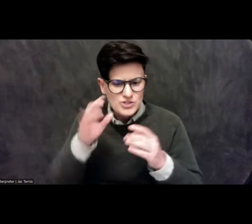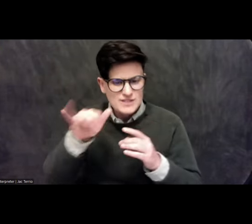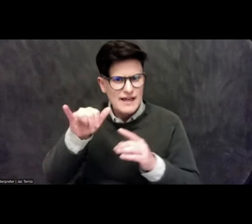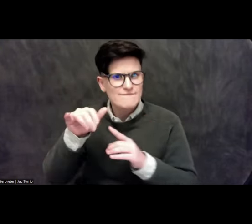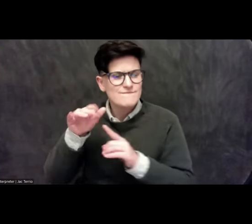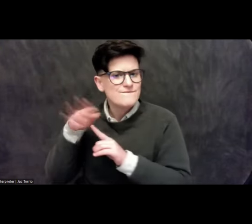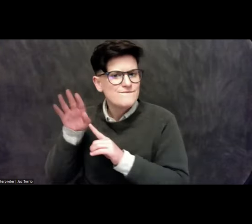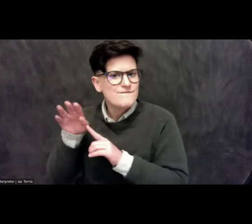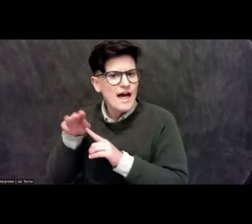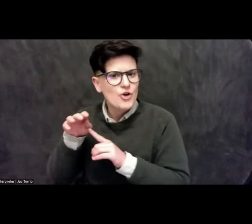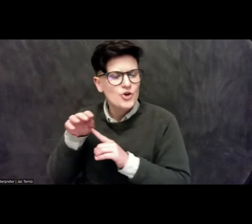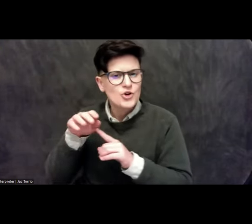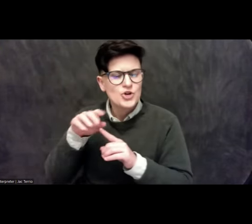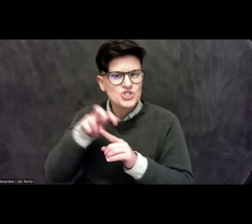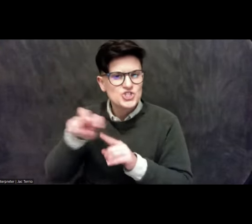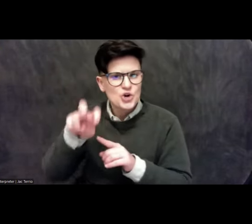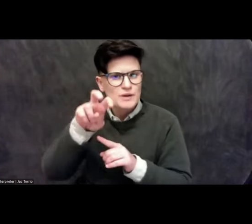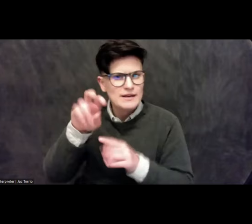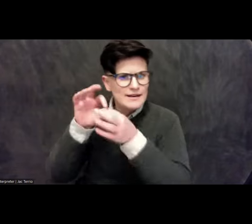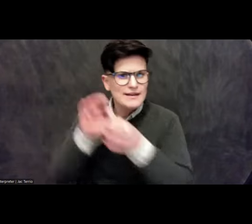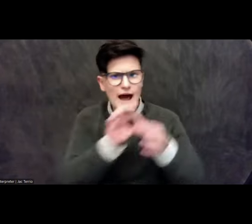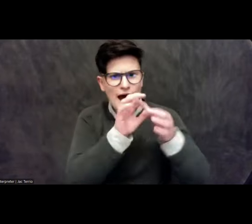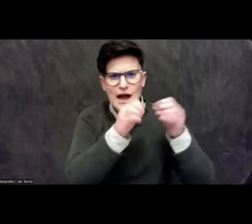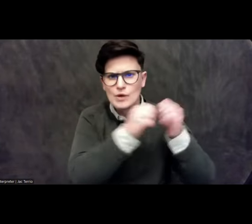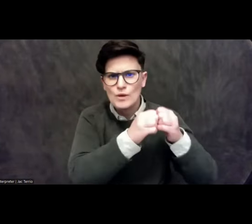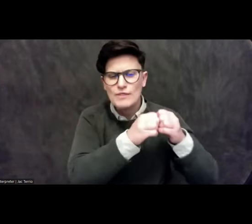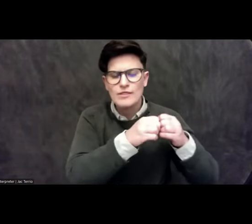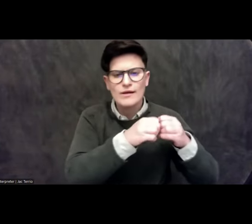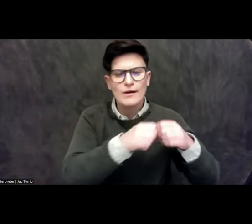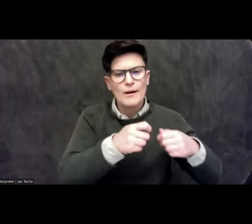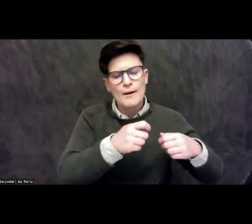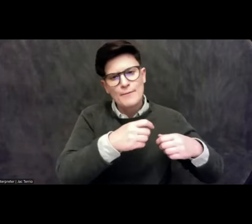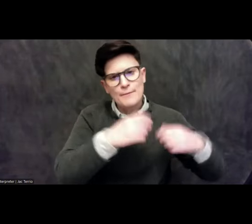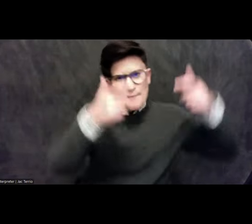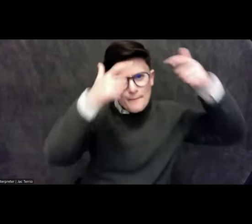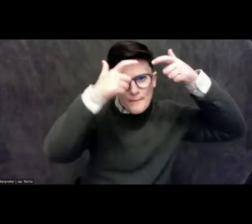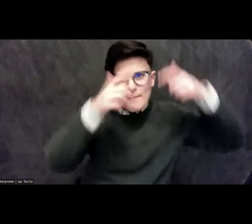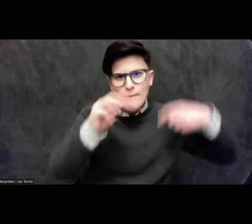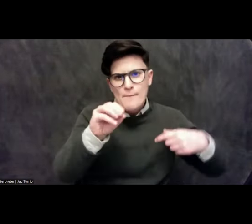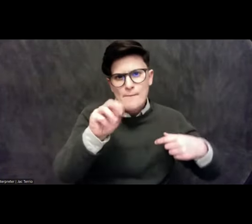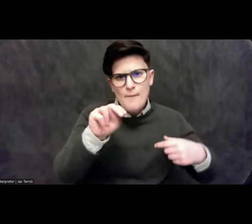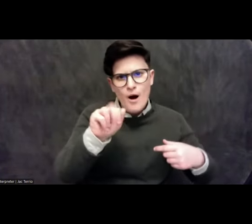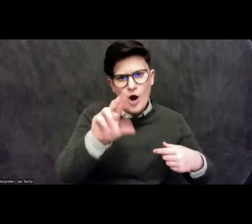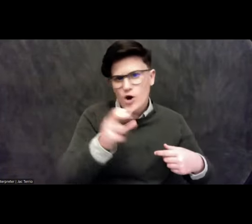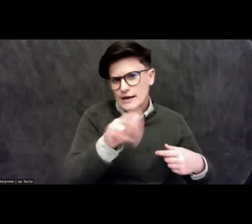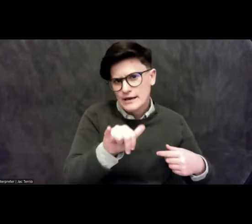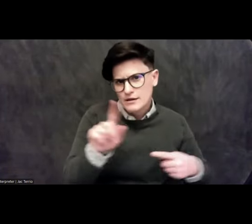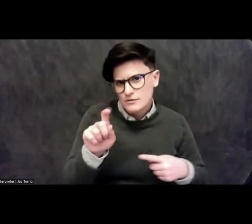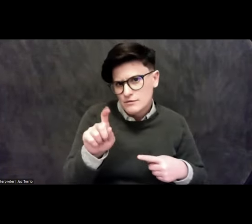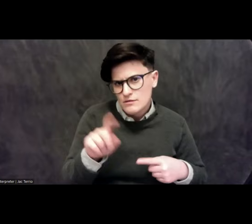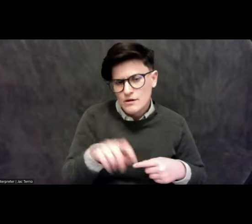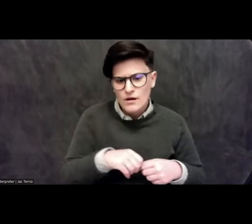monarchies? And so is there this difference between, you know, pro